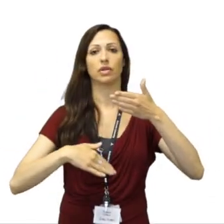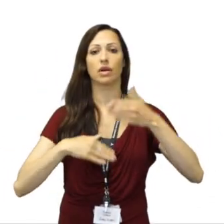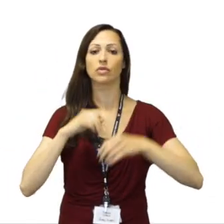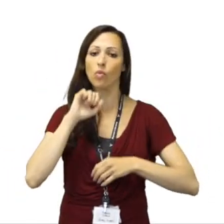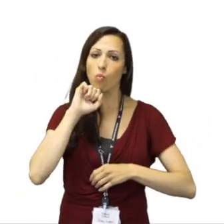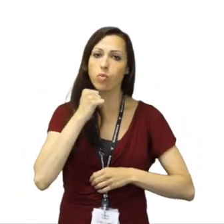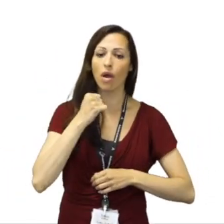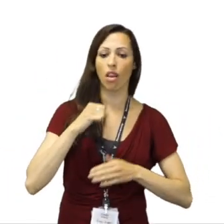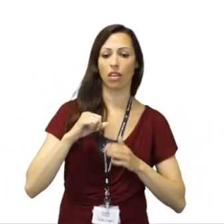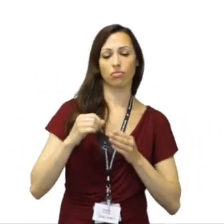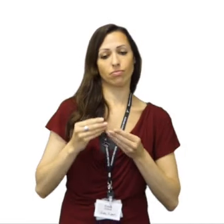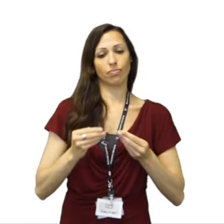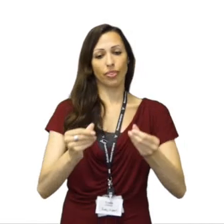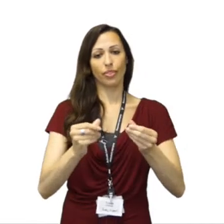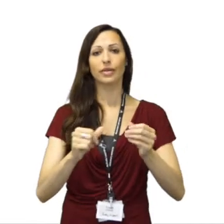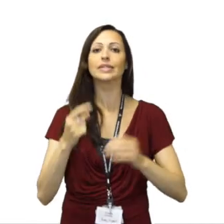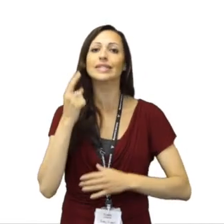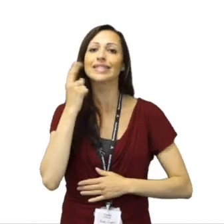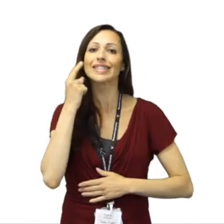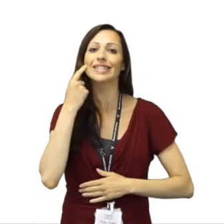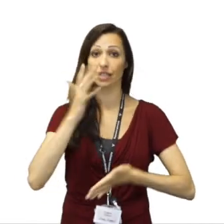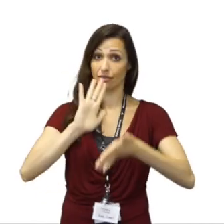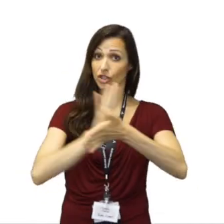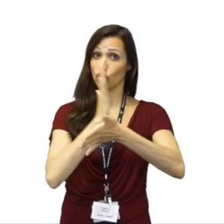. . . . Thank you.